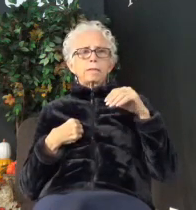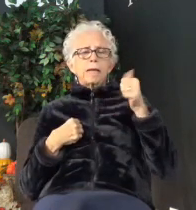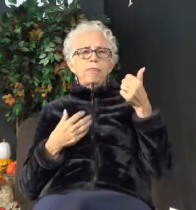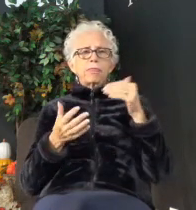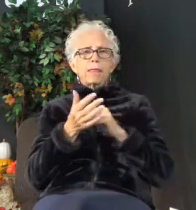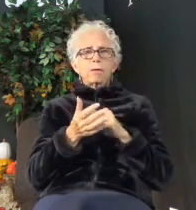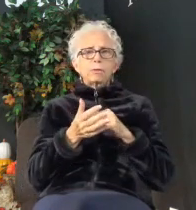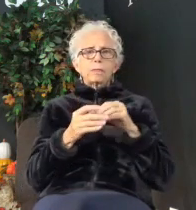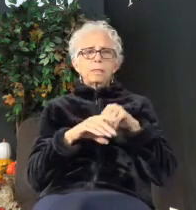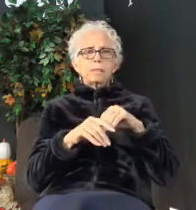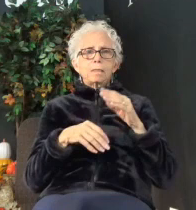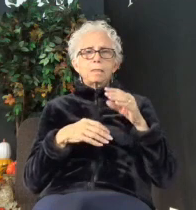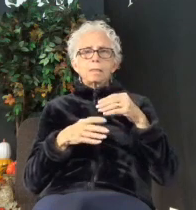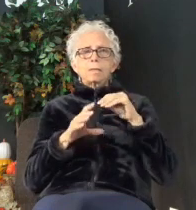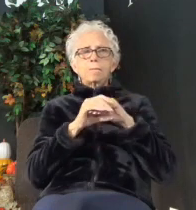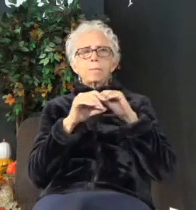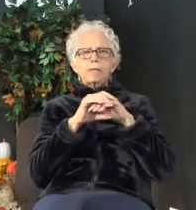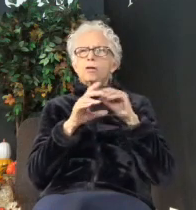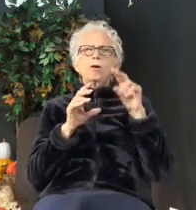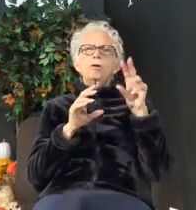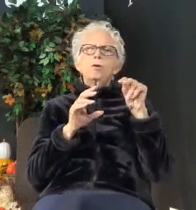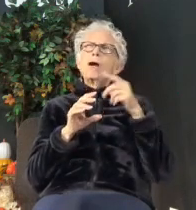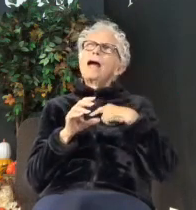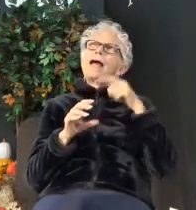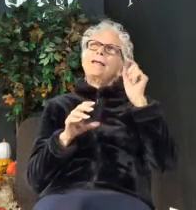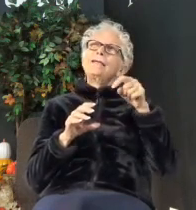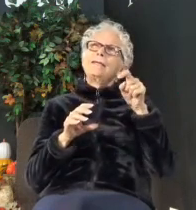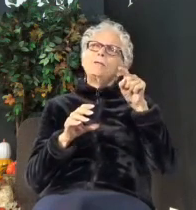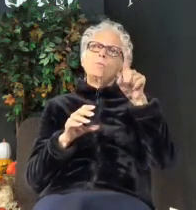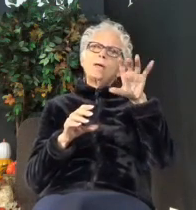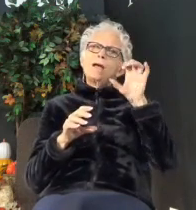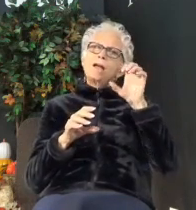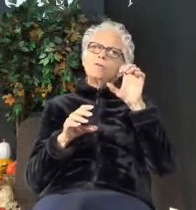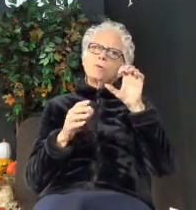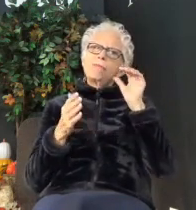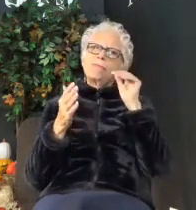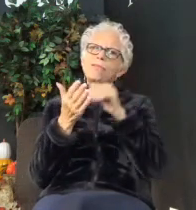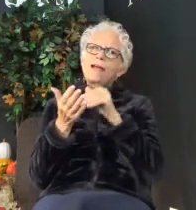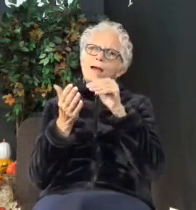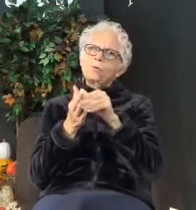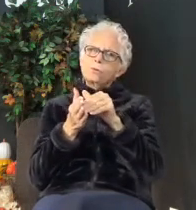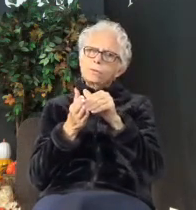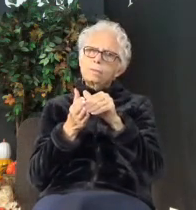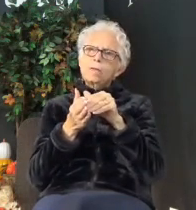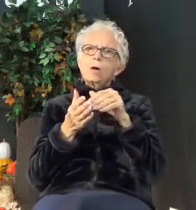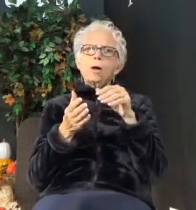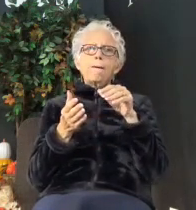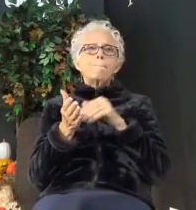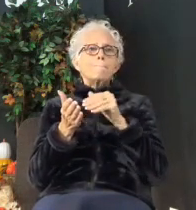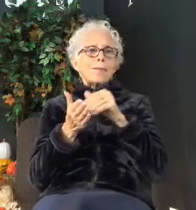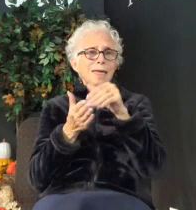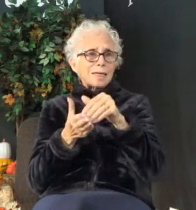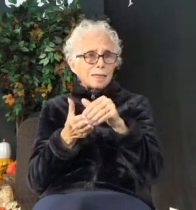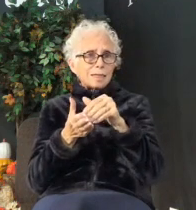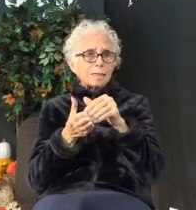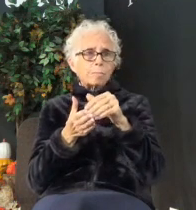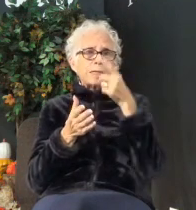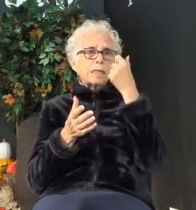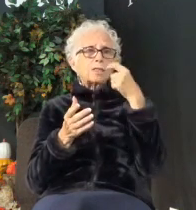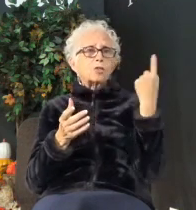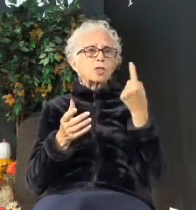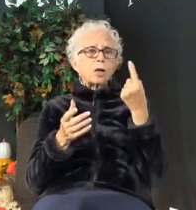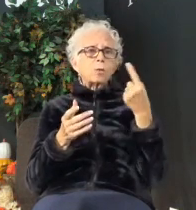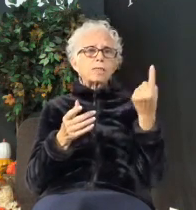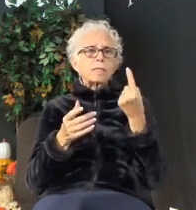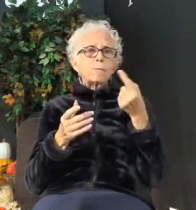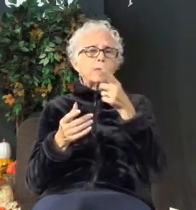a lot of people now say, oh, no, I need $100,000. I need a million dollars. Because there's always somebody who